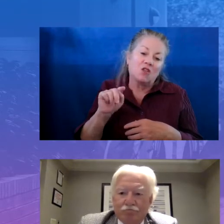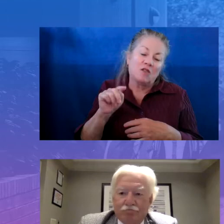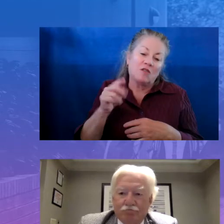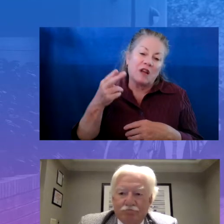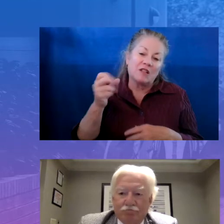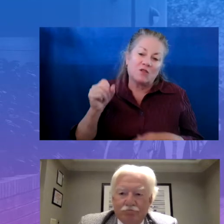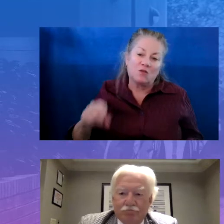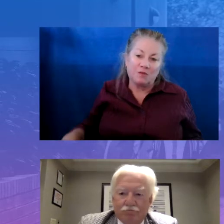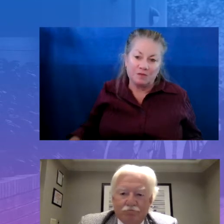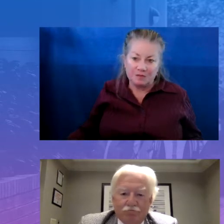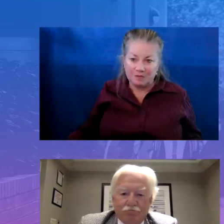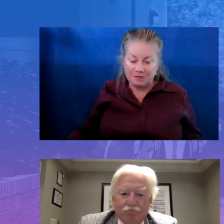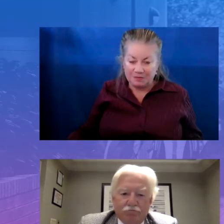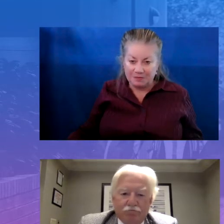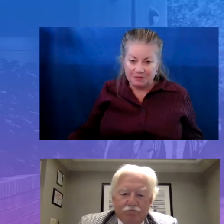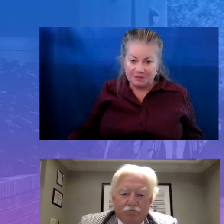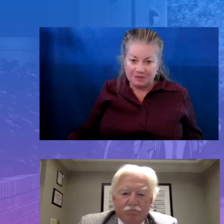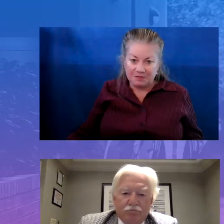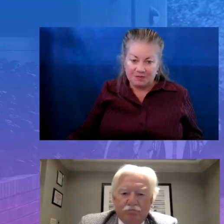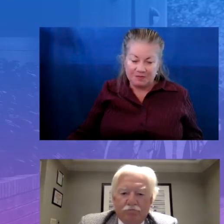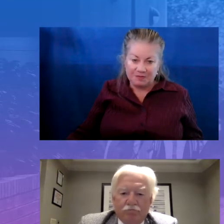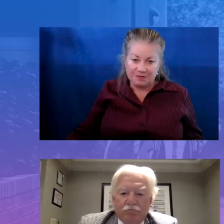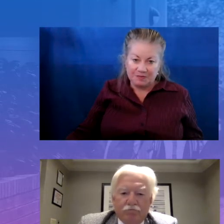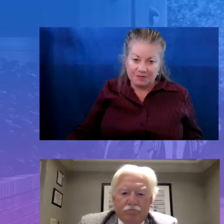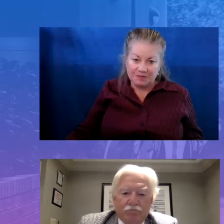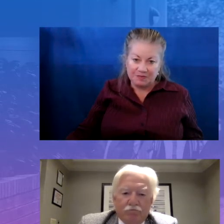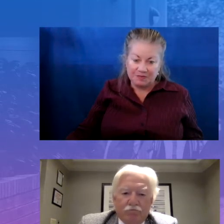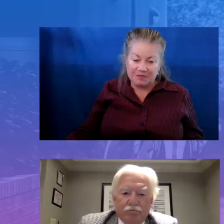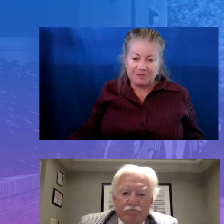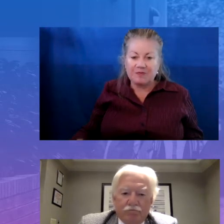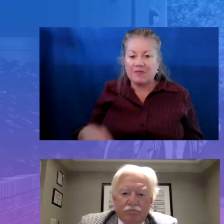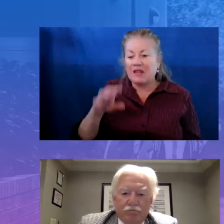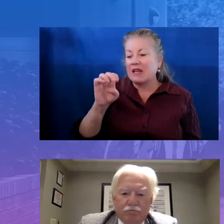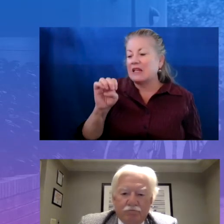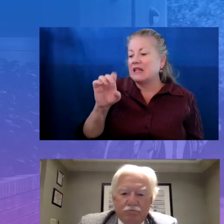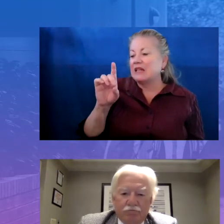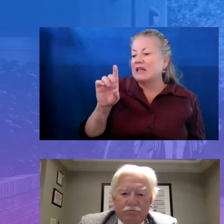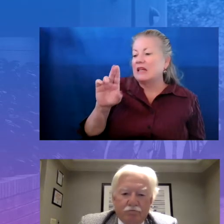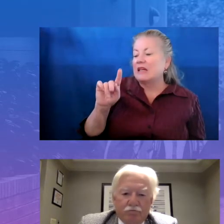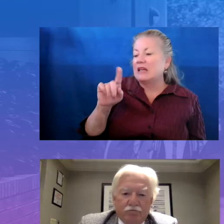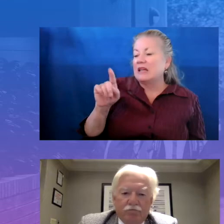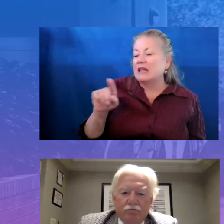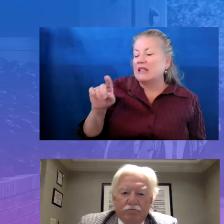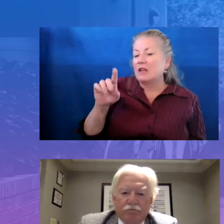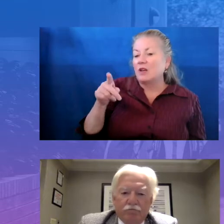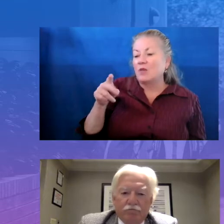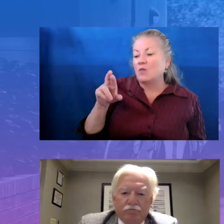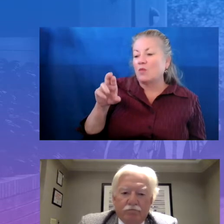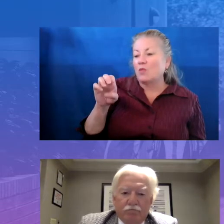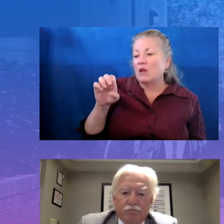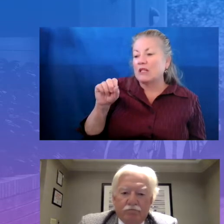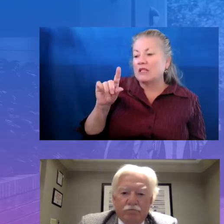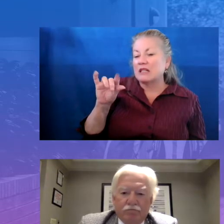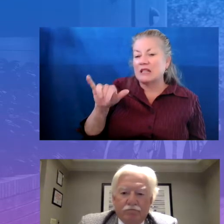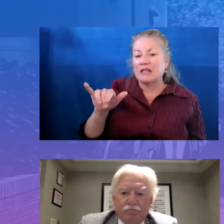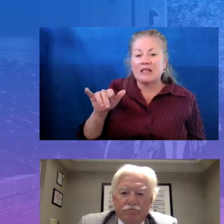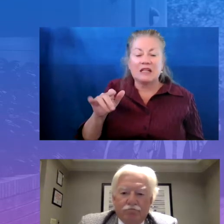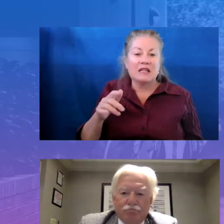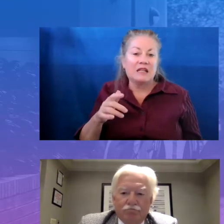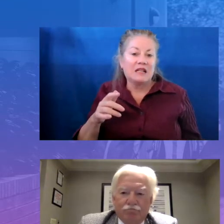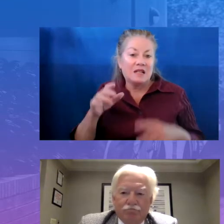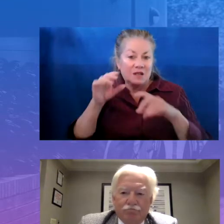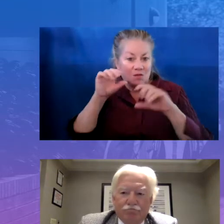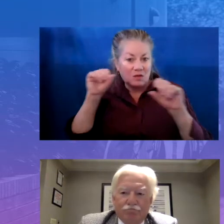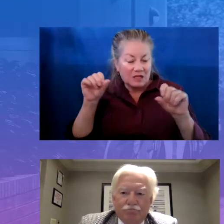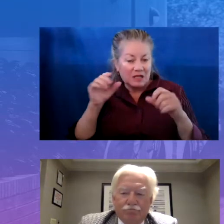Hi, my name is Edith Presley. I'm the president of Stanford Cradle to Career. Happy to serve in this role with my past